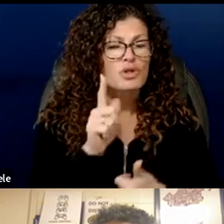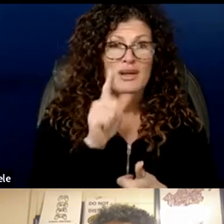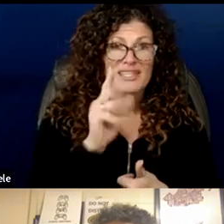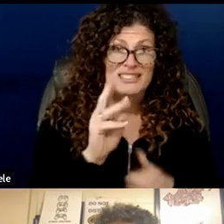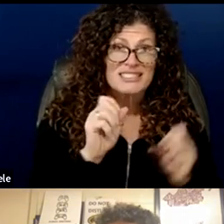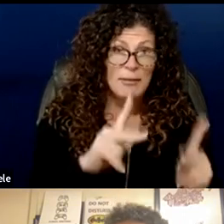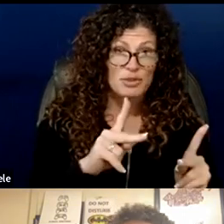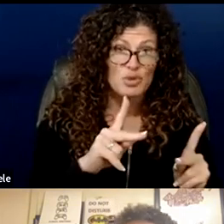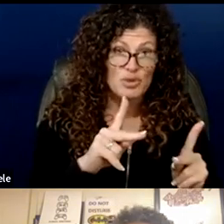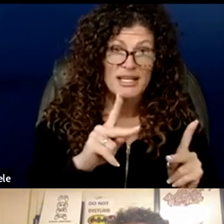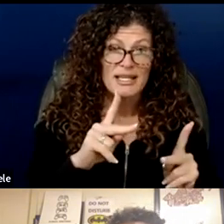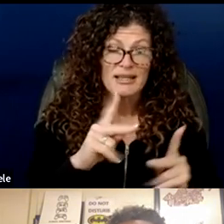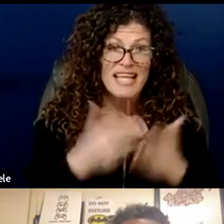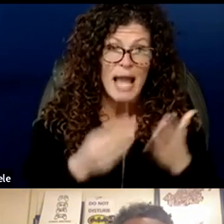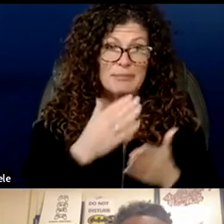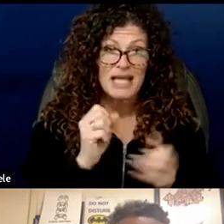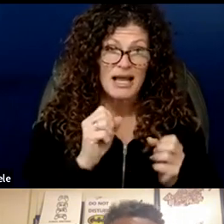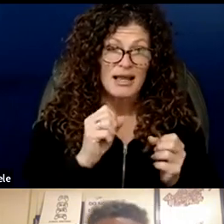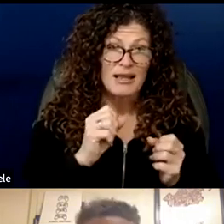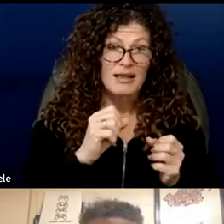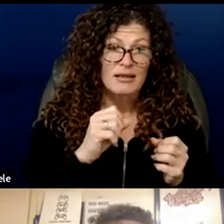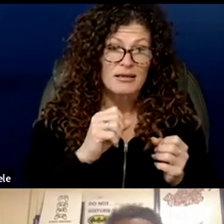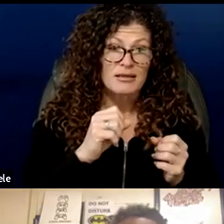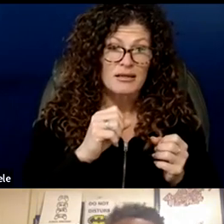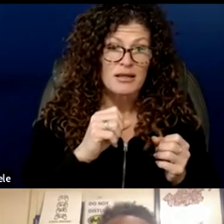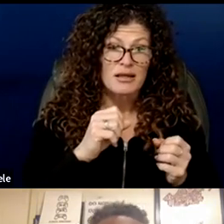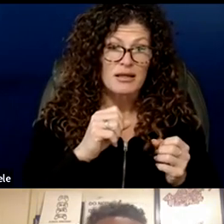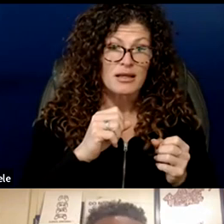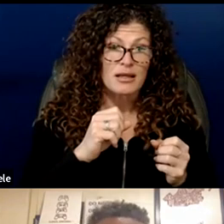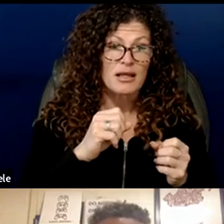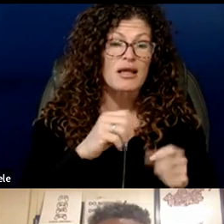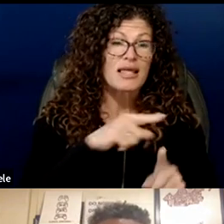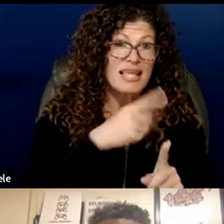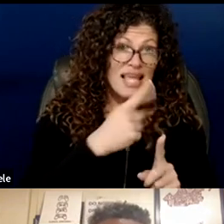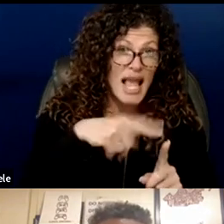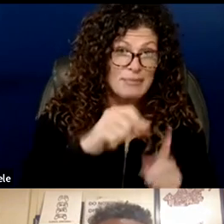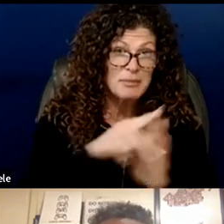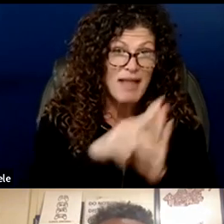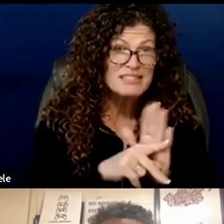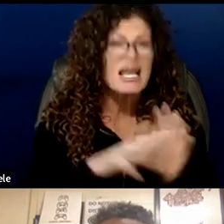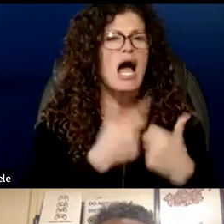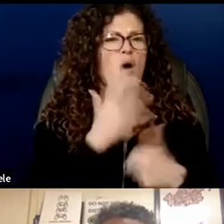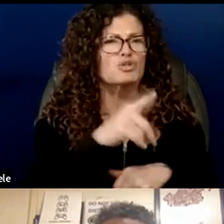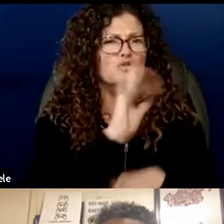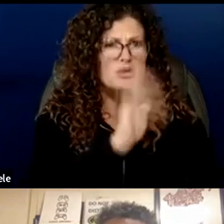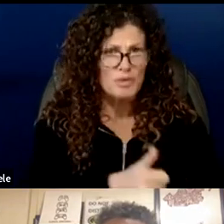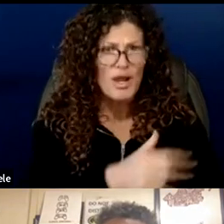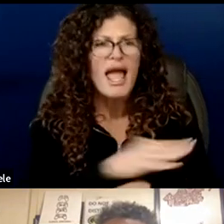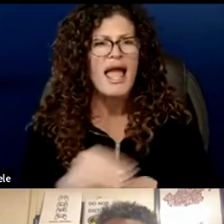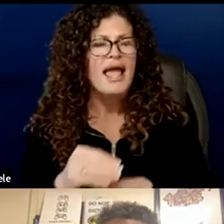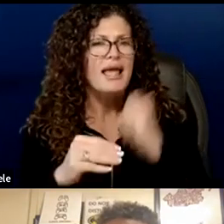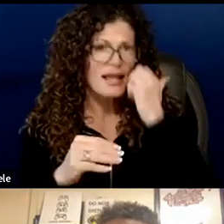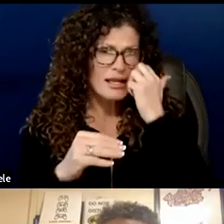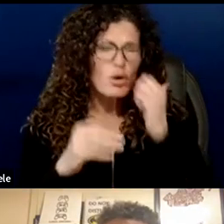policy voted and approved by the boston school committee and what do you see as the role of the office of opportunity